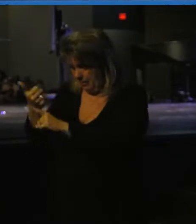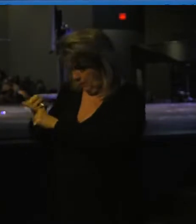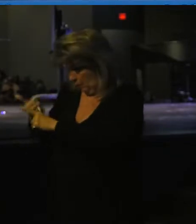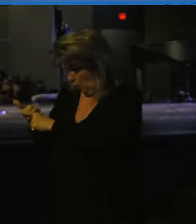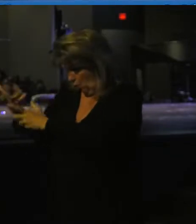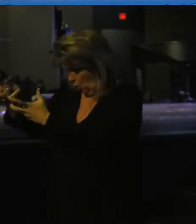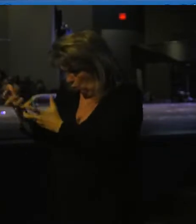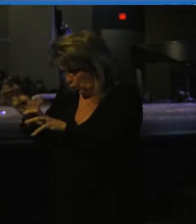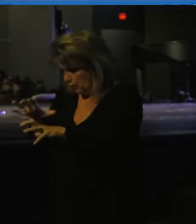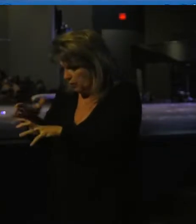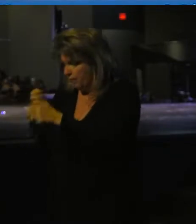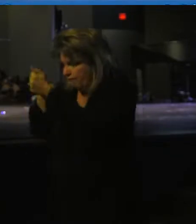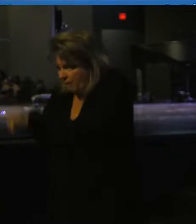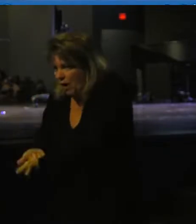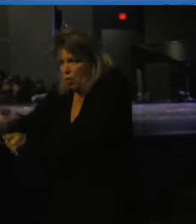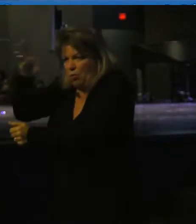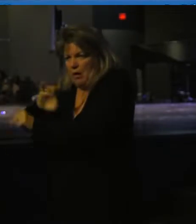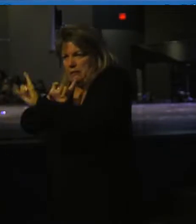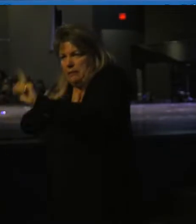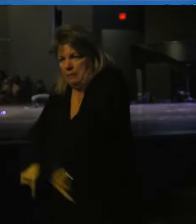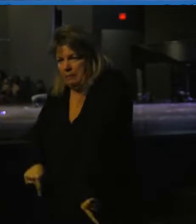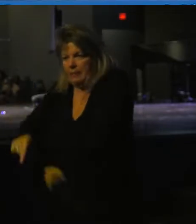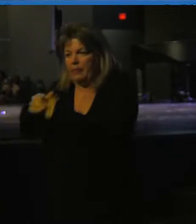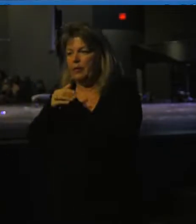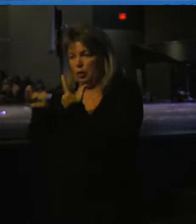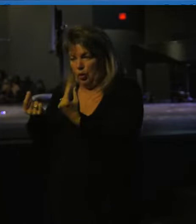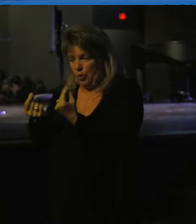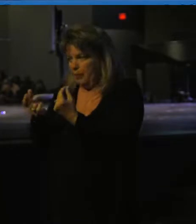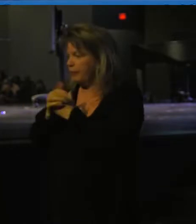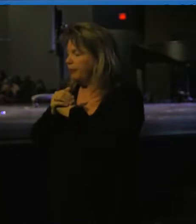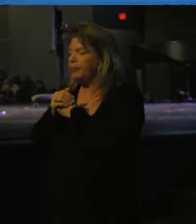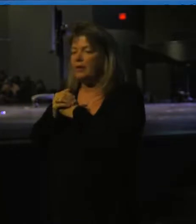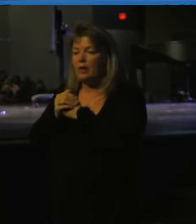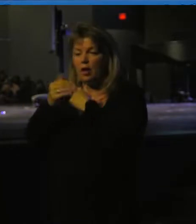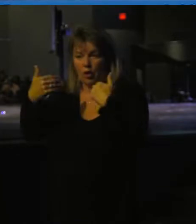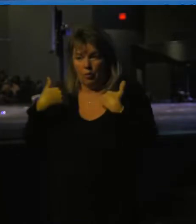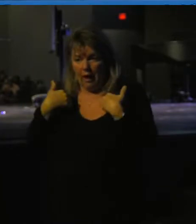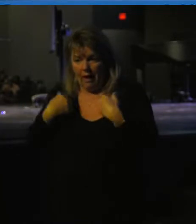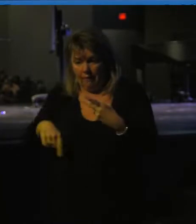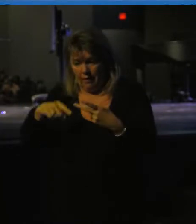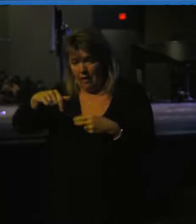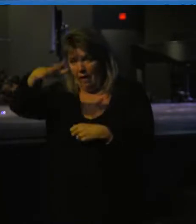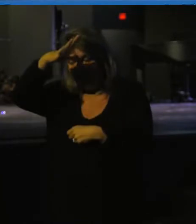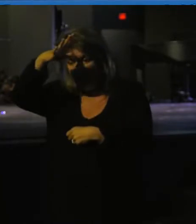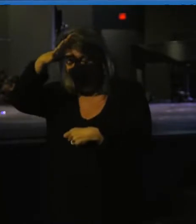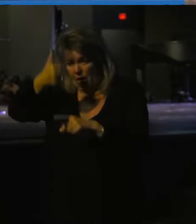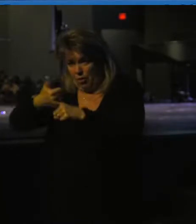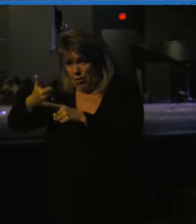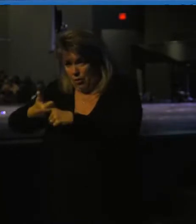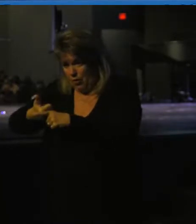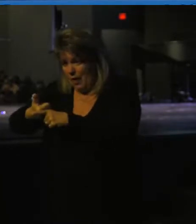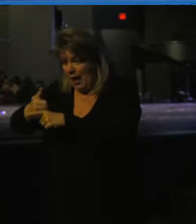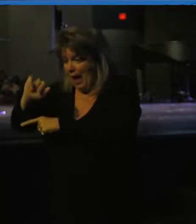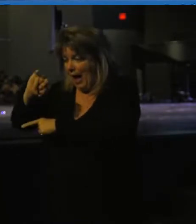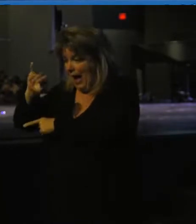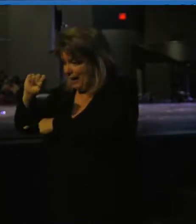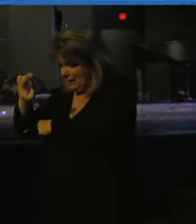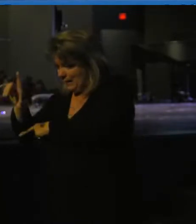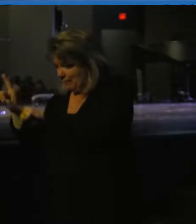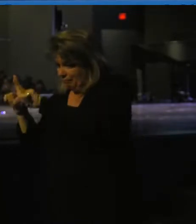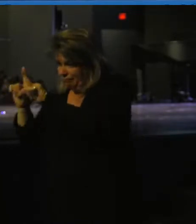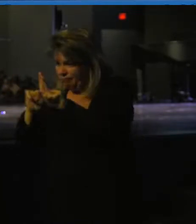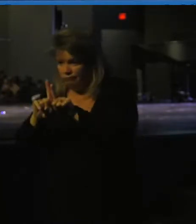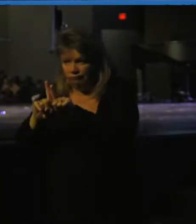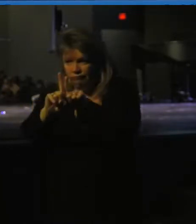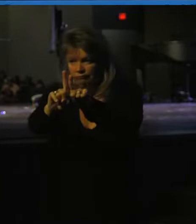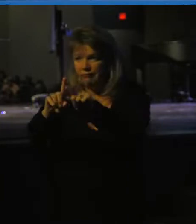wanting to do what God has commanded him to do. You have a father that takes Isaac with him.